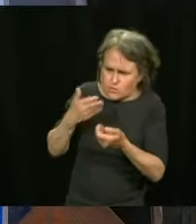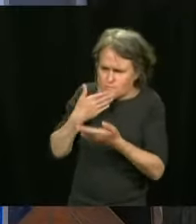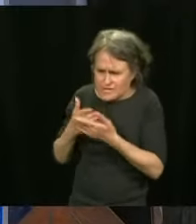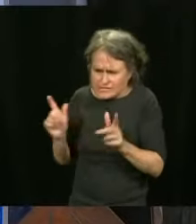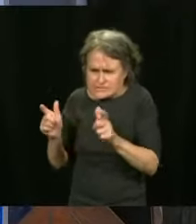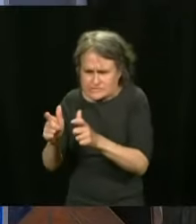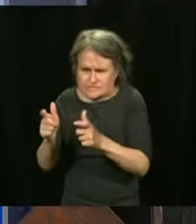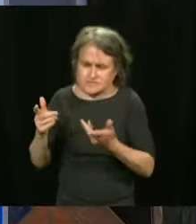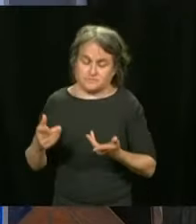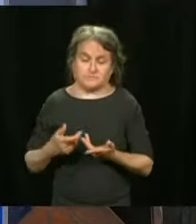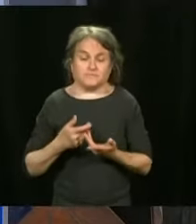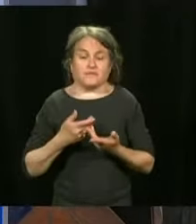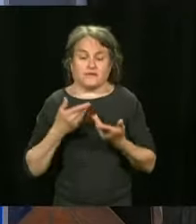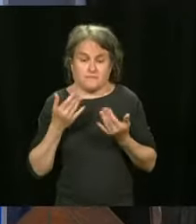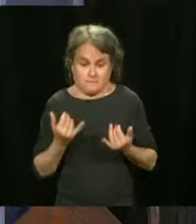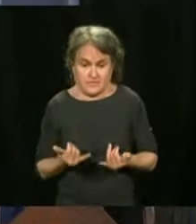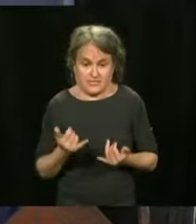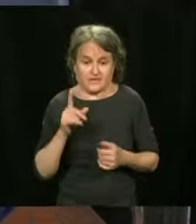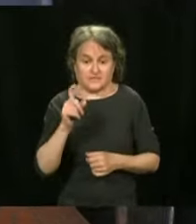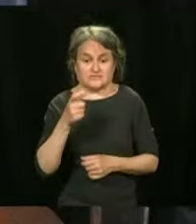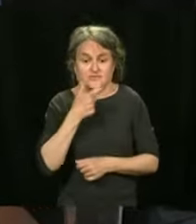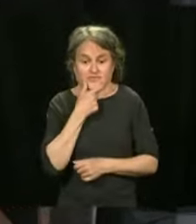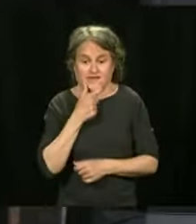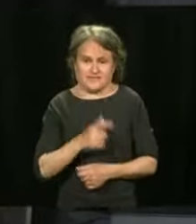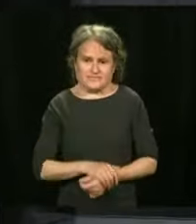We will now go to the English questions.